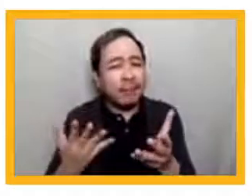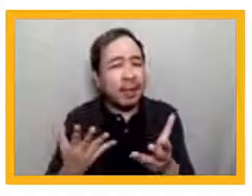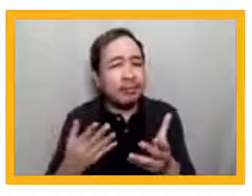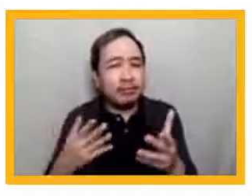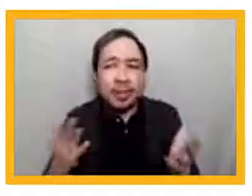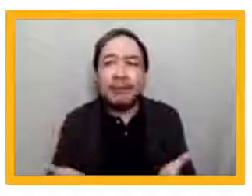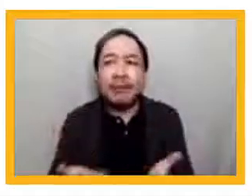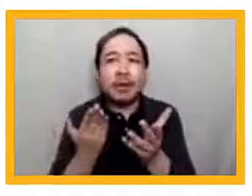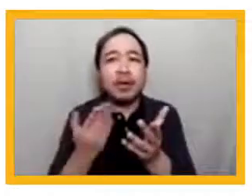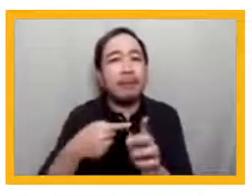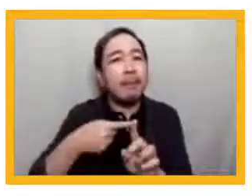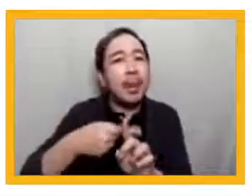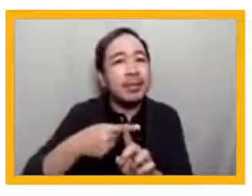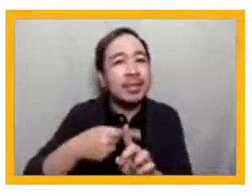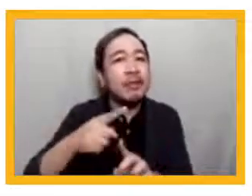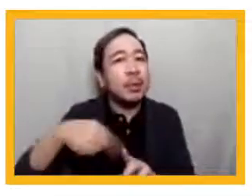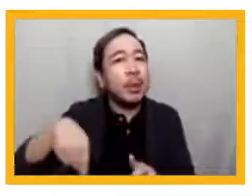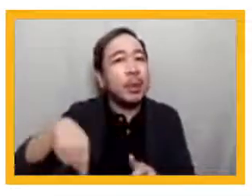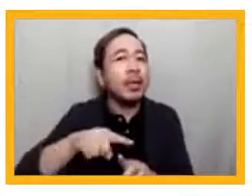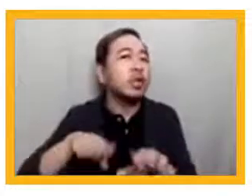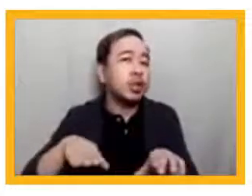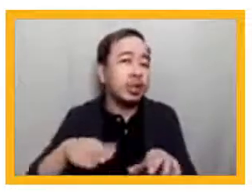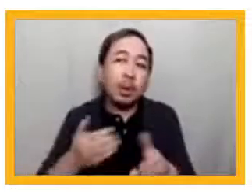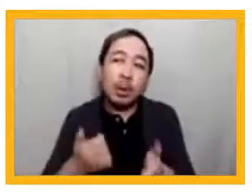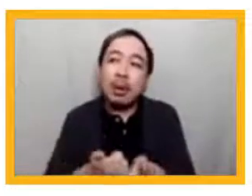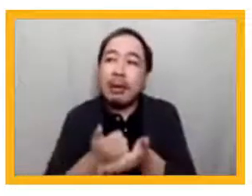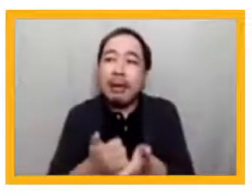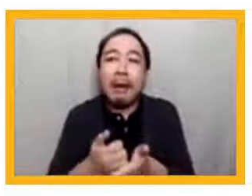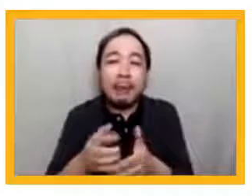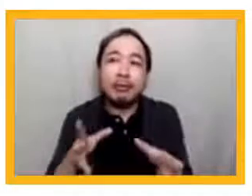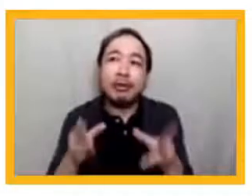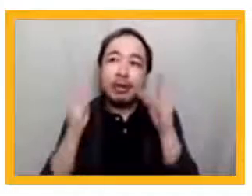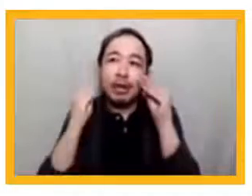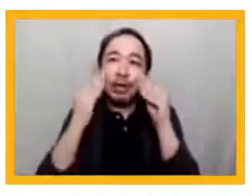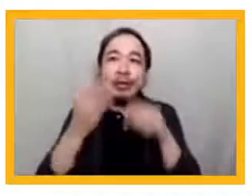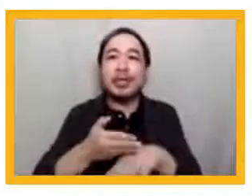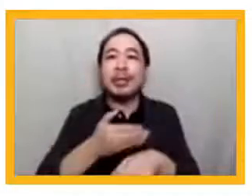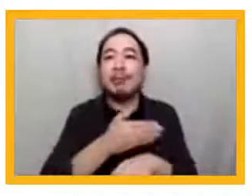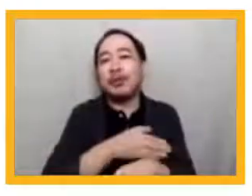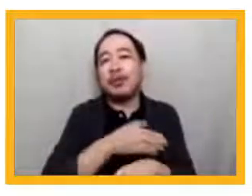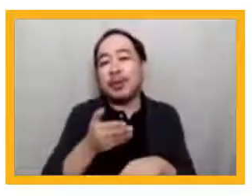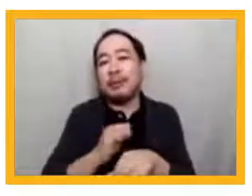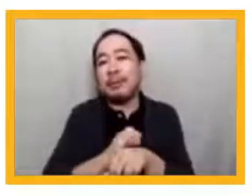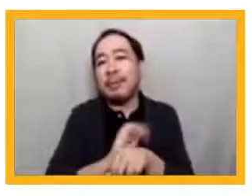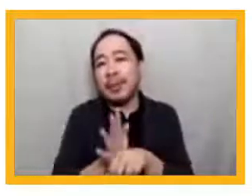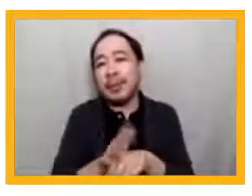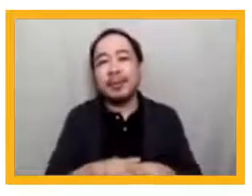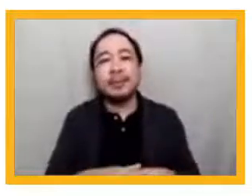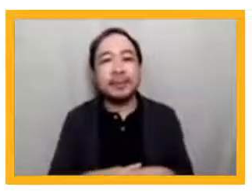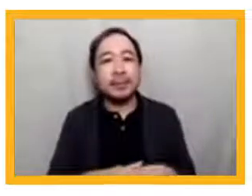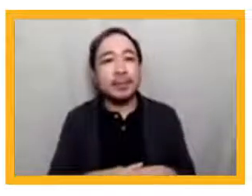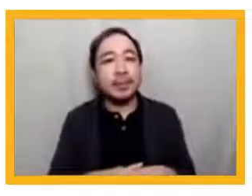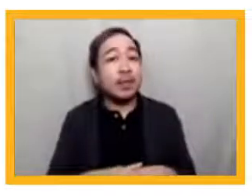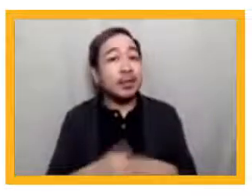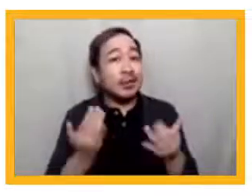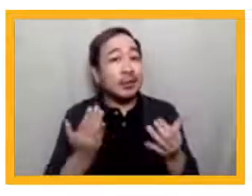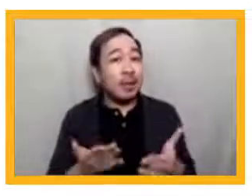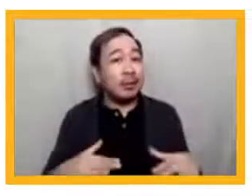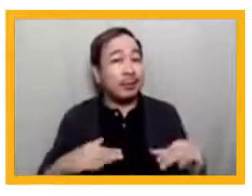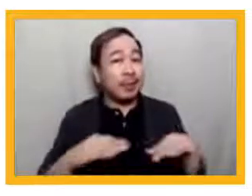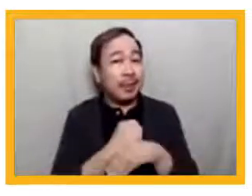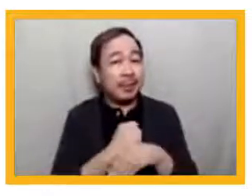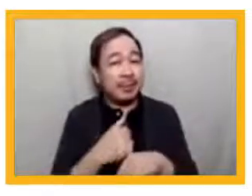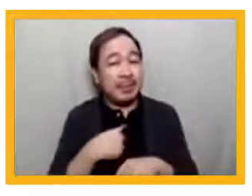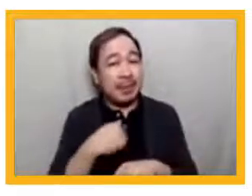in helping their children learn during the pandemic. As I come to the end of my brief lightning talk, I'll highlight two